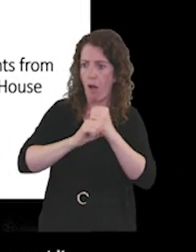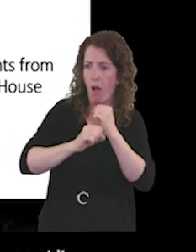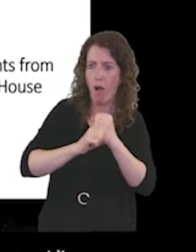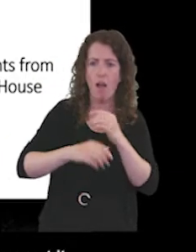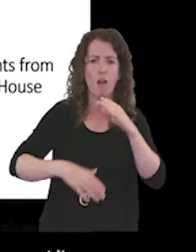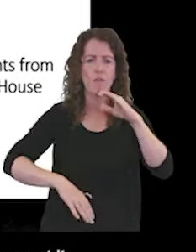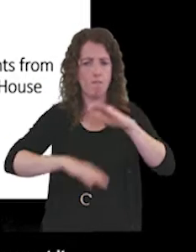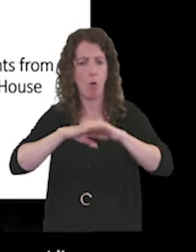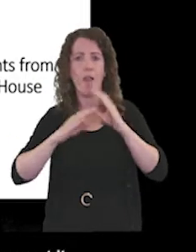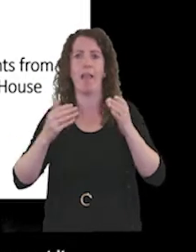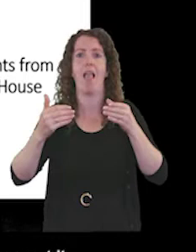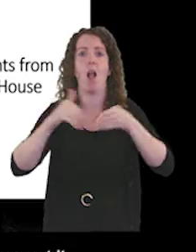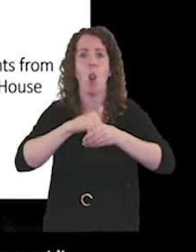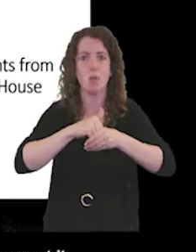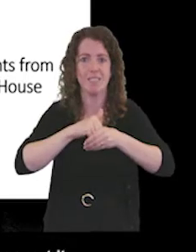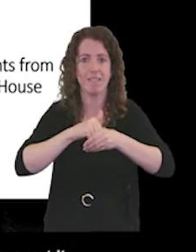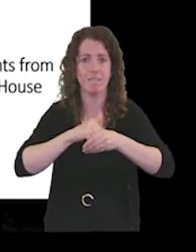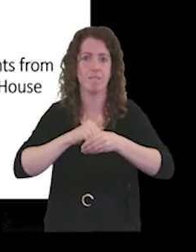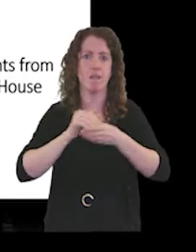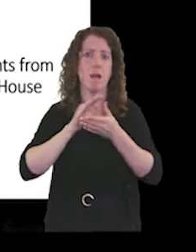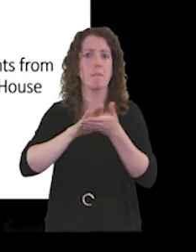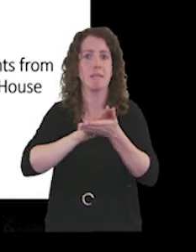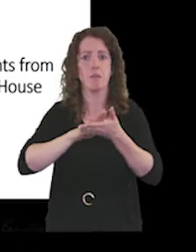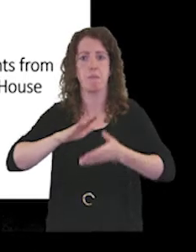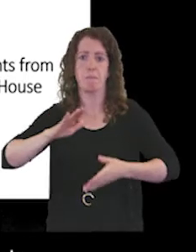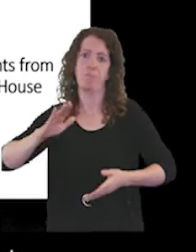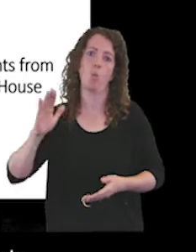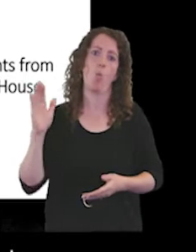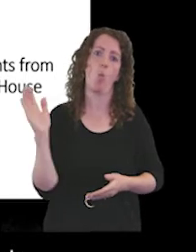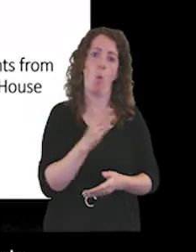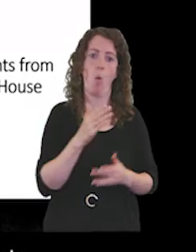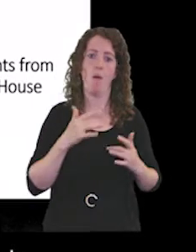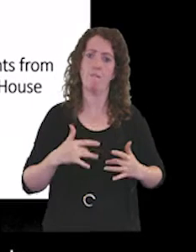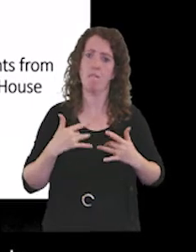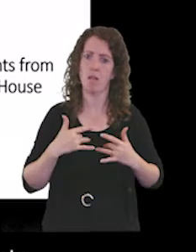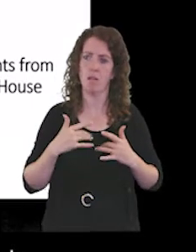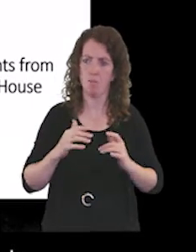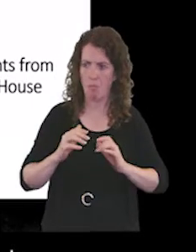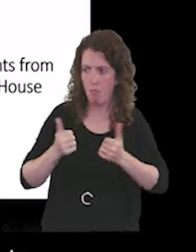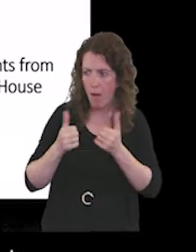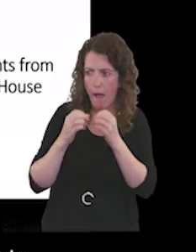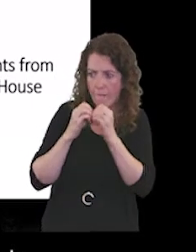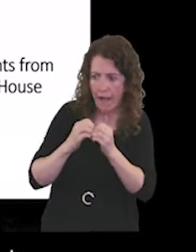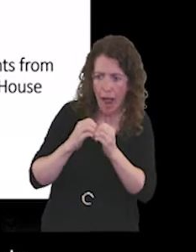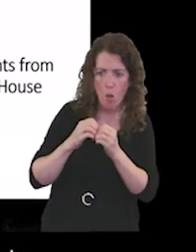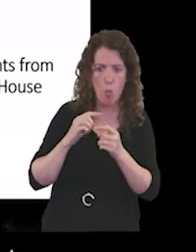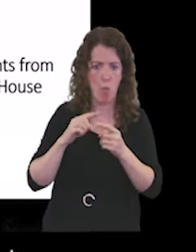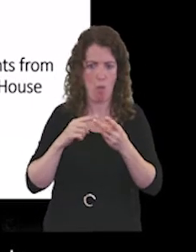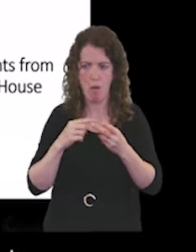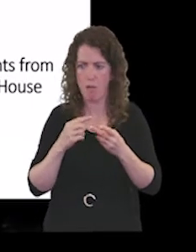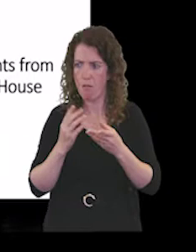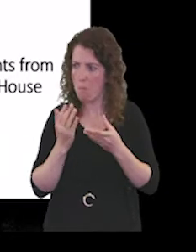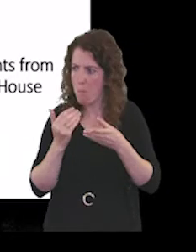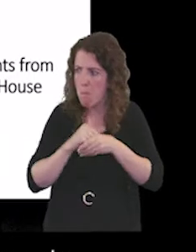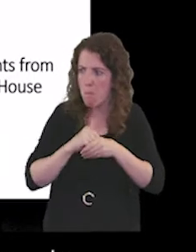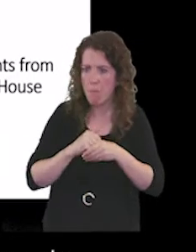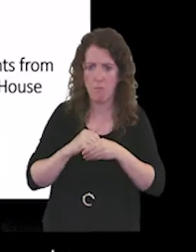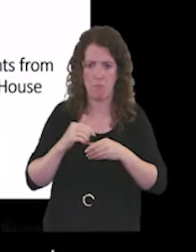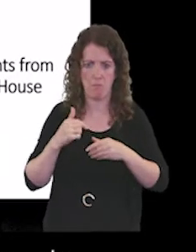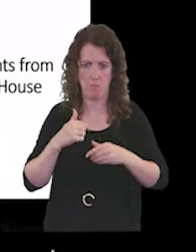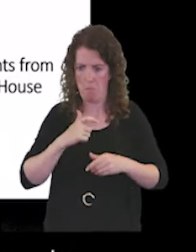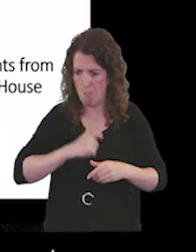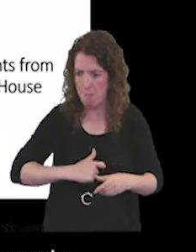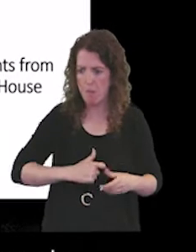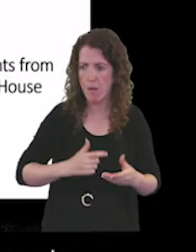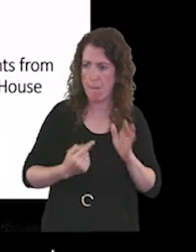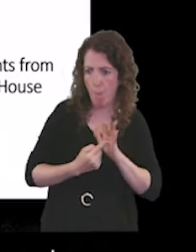inclusive where everybody feels valued. Everybody feels they've got a part to play. Everybody